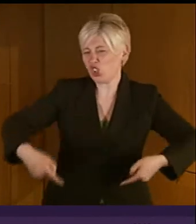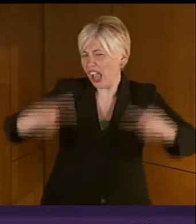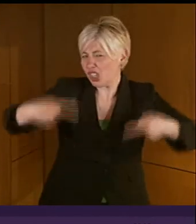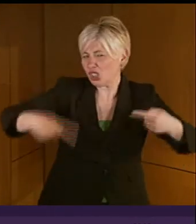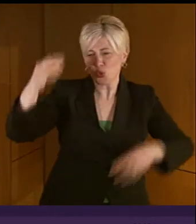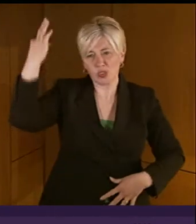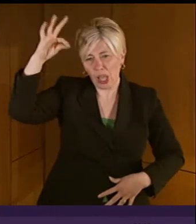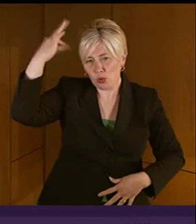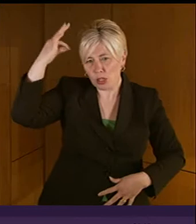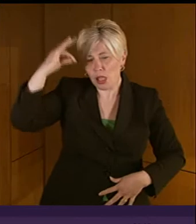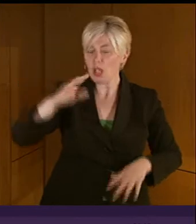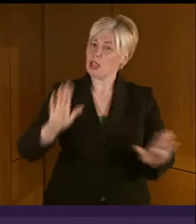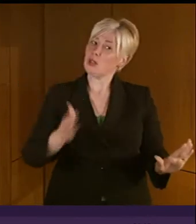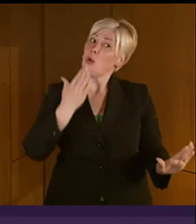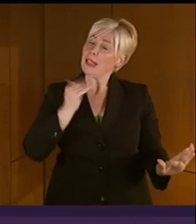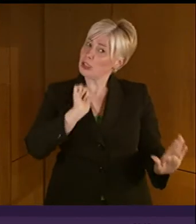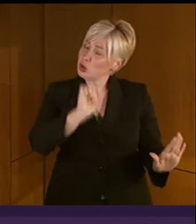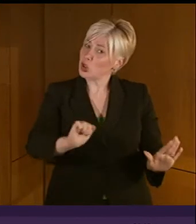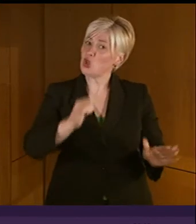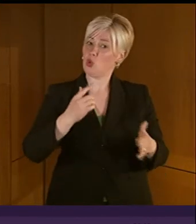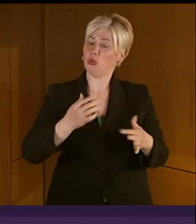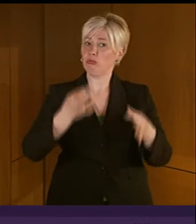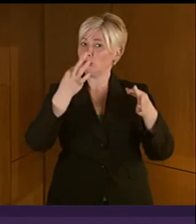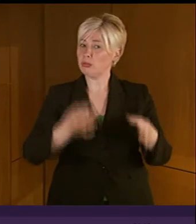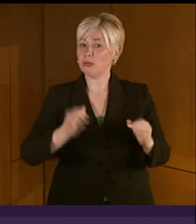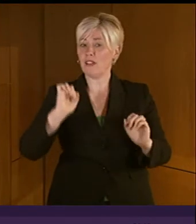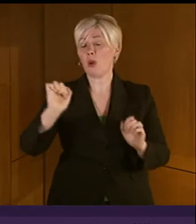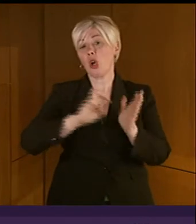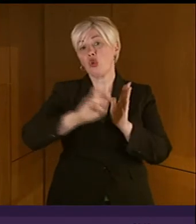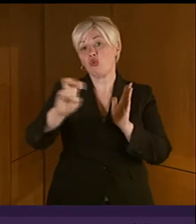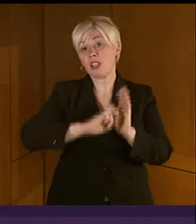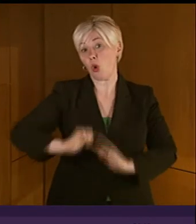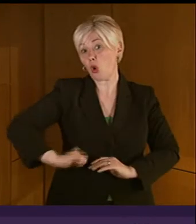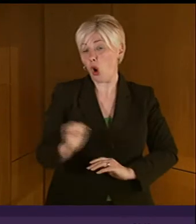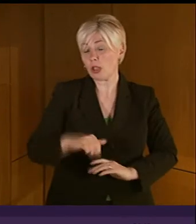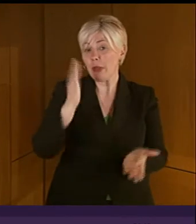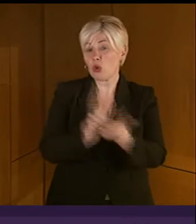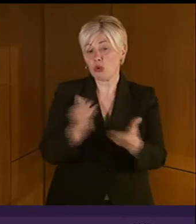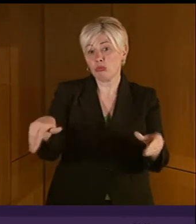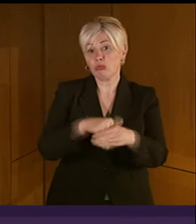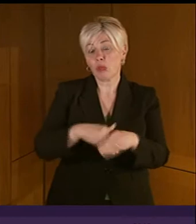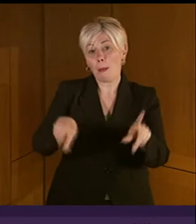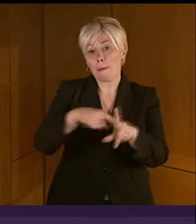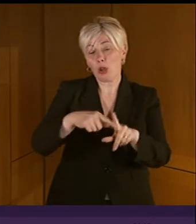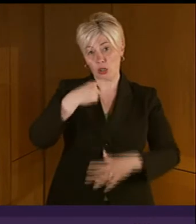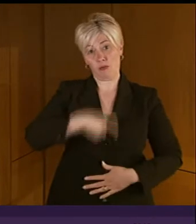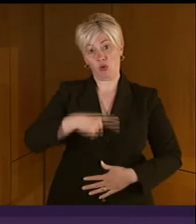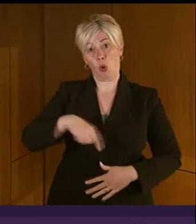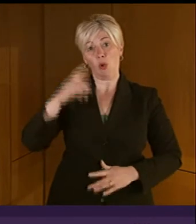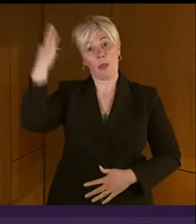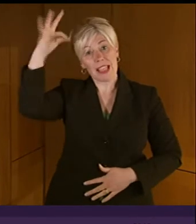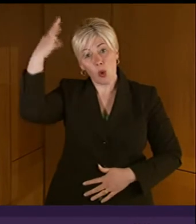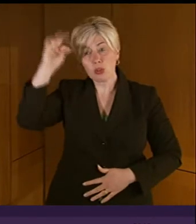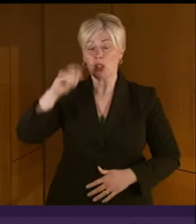Minister if he could ensure that his officials, particularly officials from Transport Scotland, play a positive role in helping Argyll and Butte Council